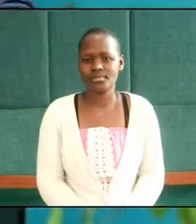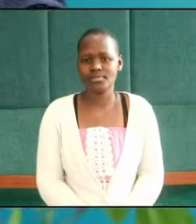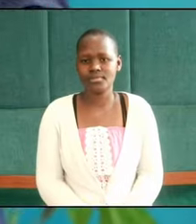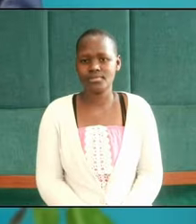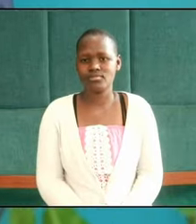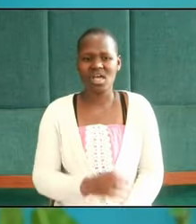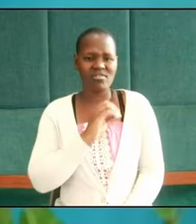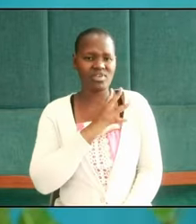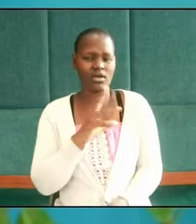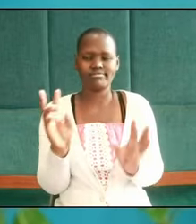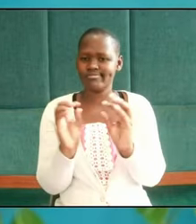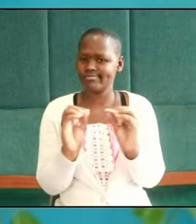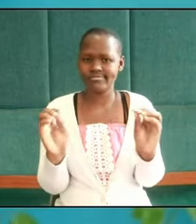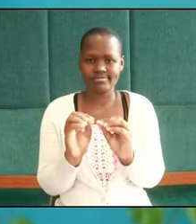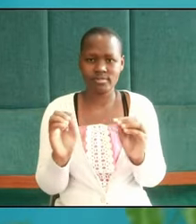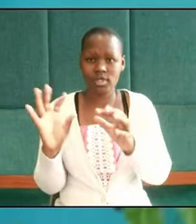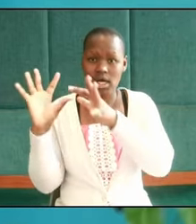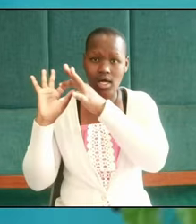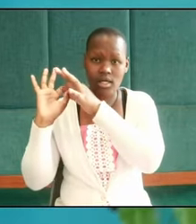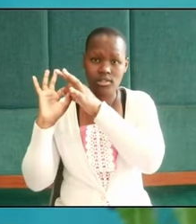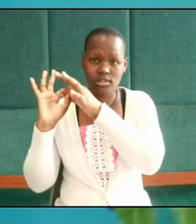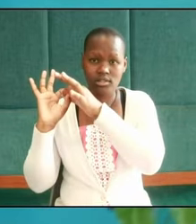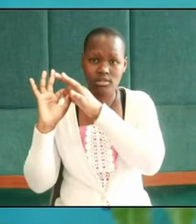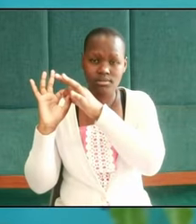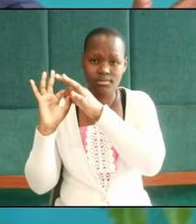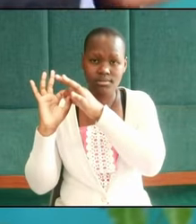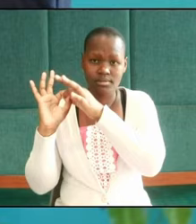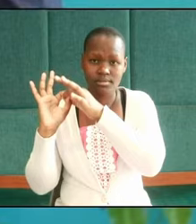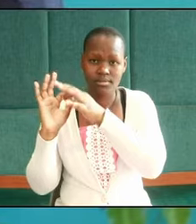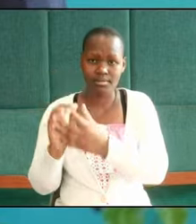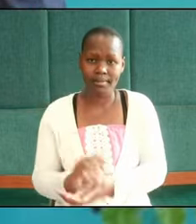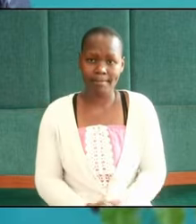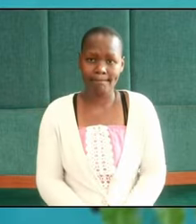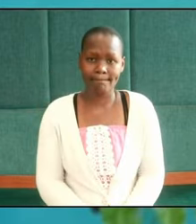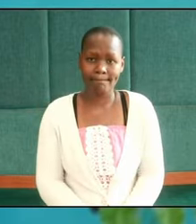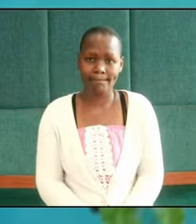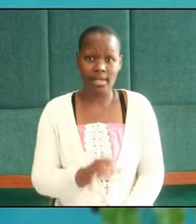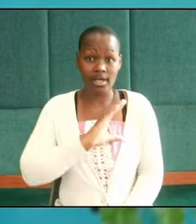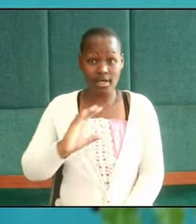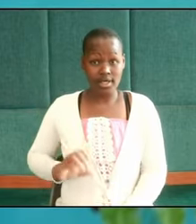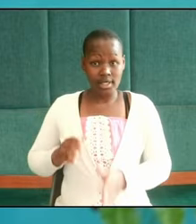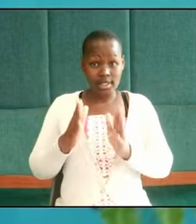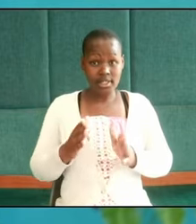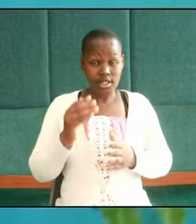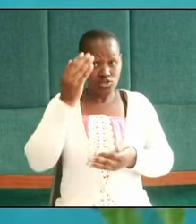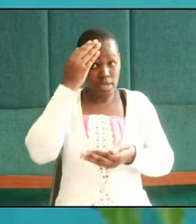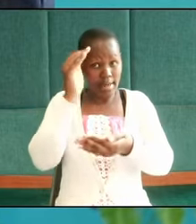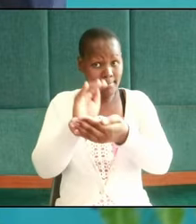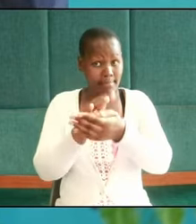not cultures that are there and so as Christians or believers